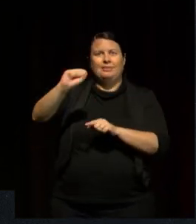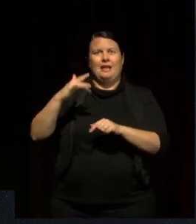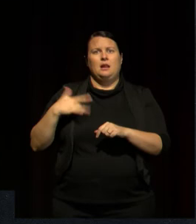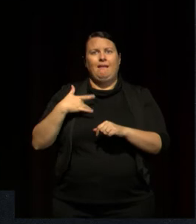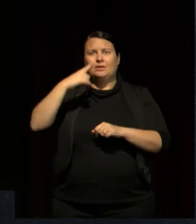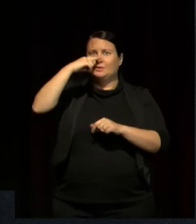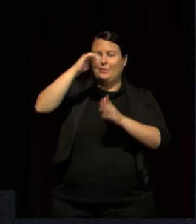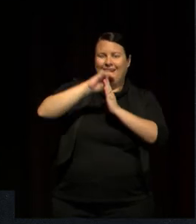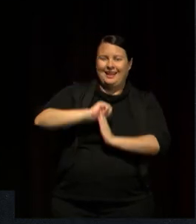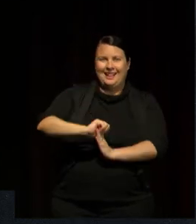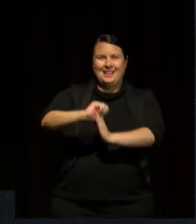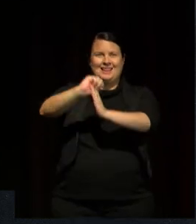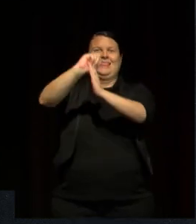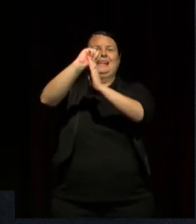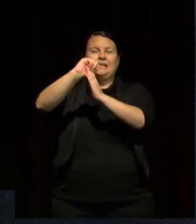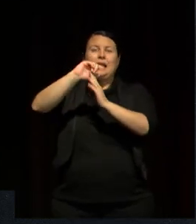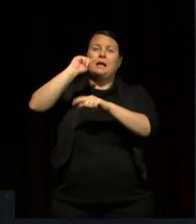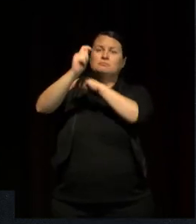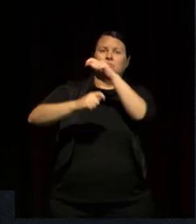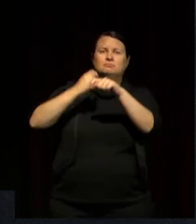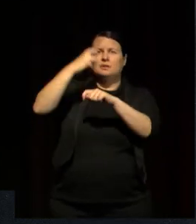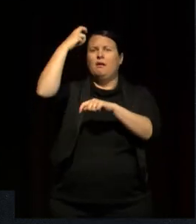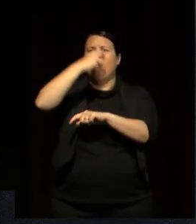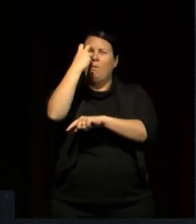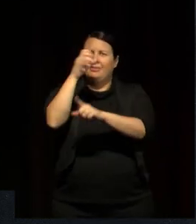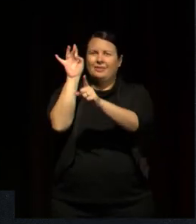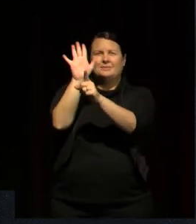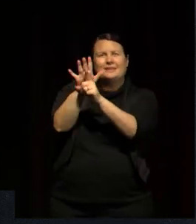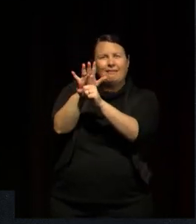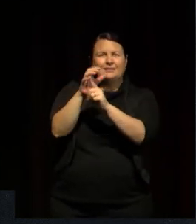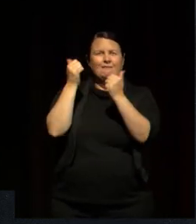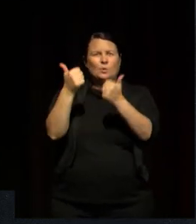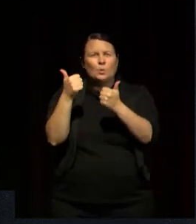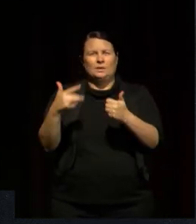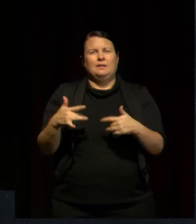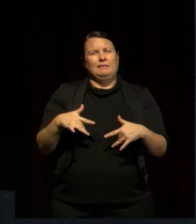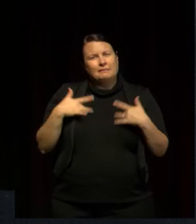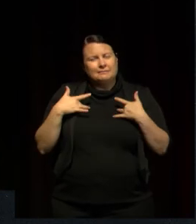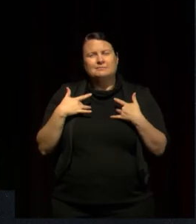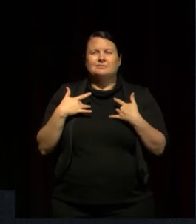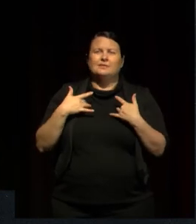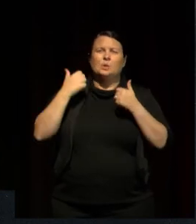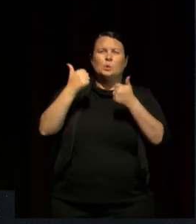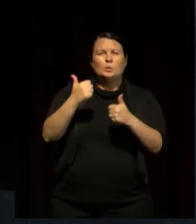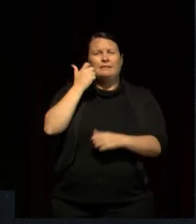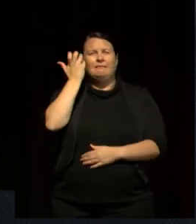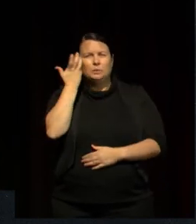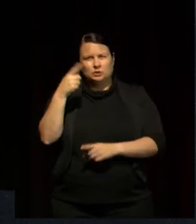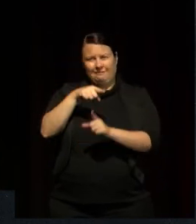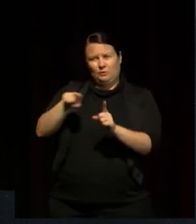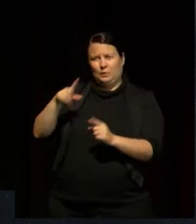full and healthy lives and build full and healthy futures. So,